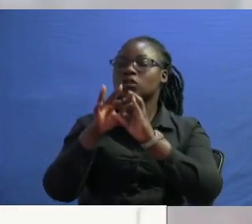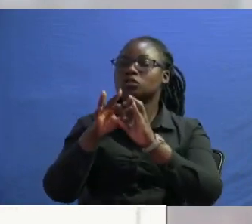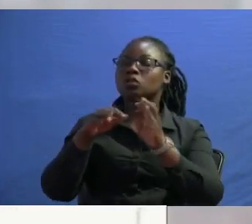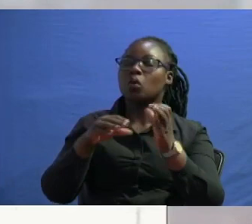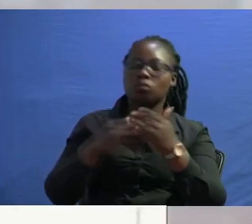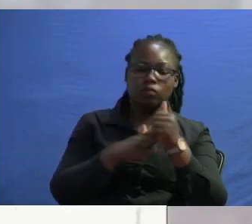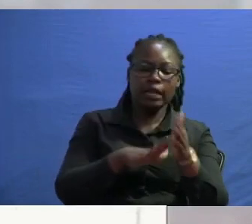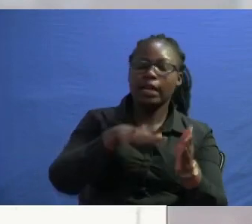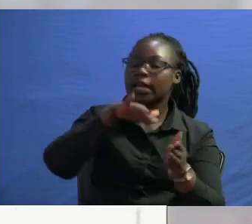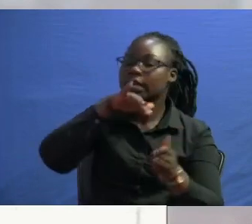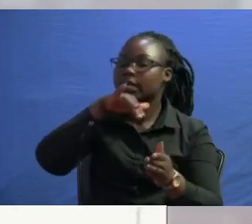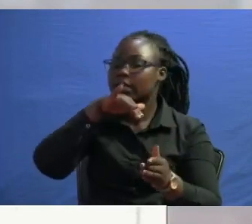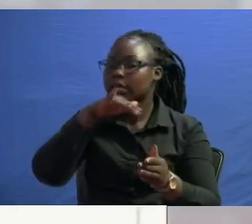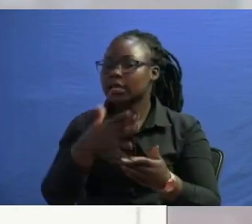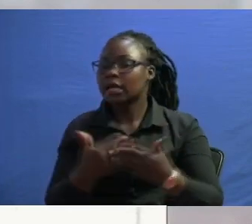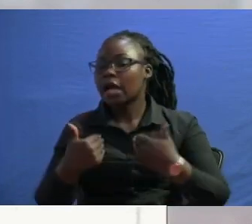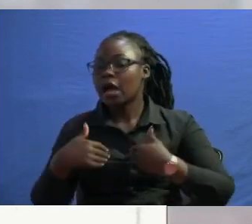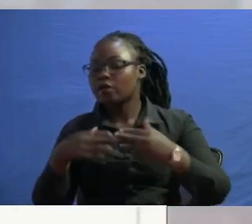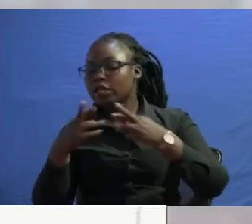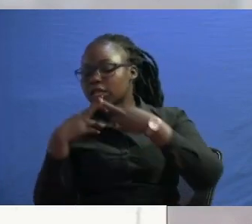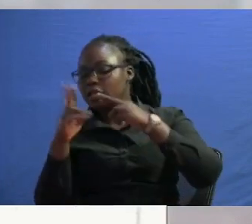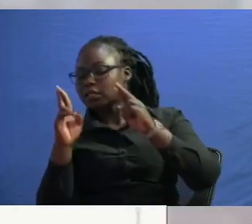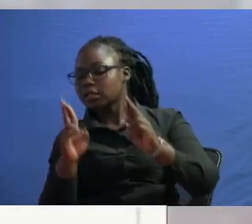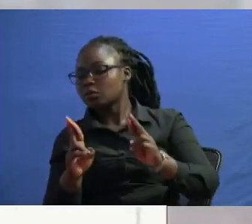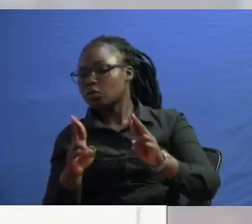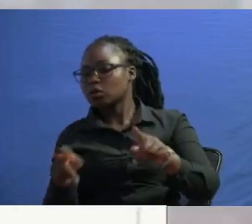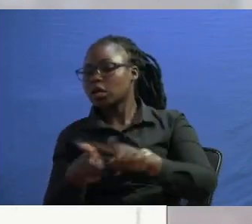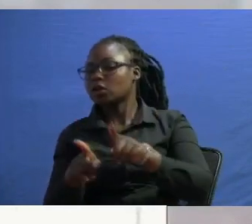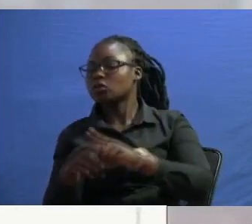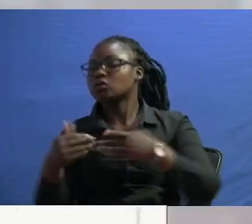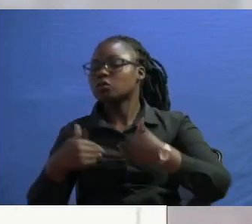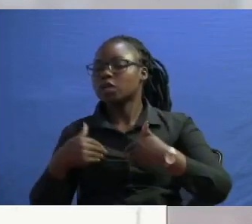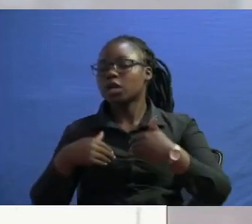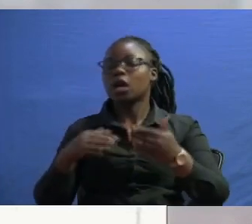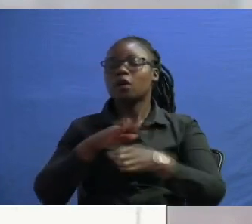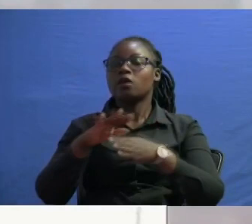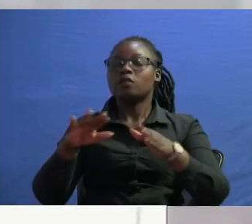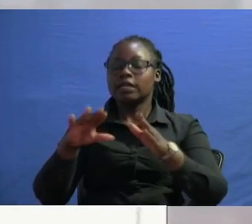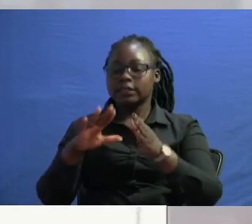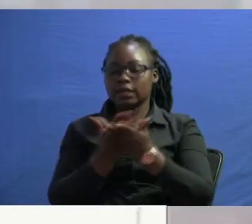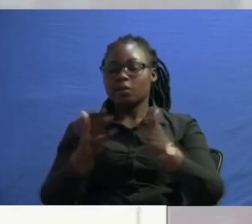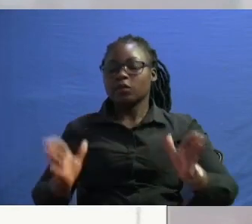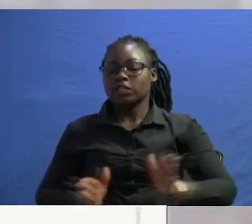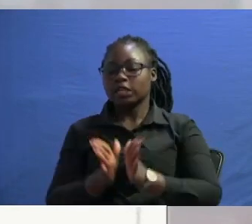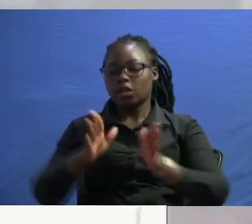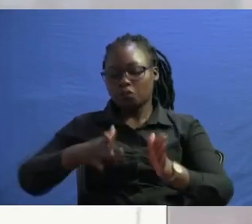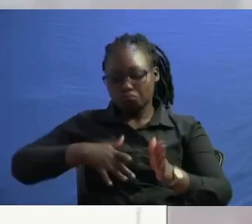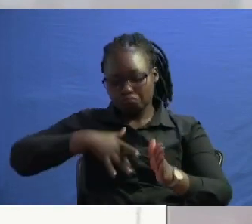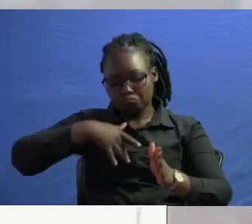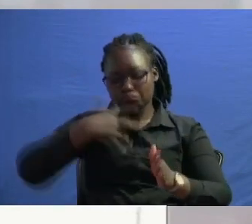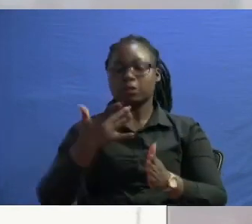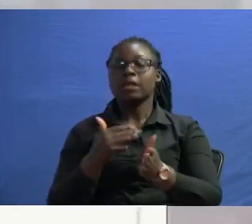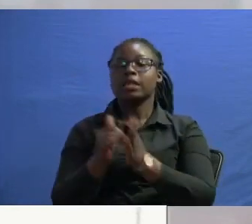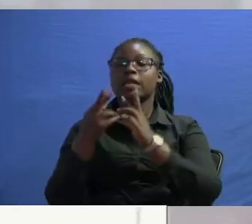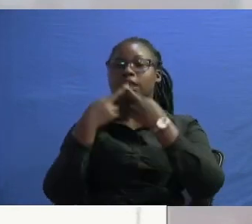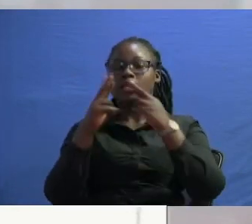received this um particular report and there is some general feeling that um you know the report did